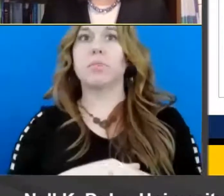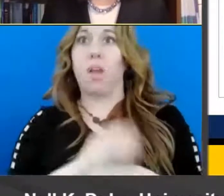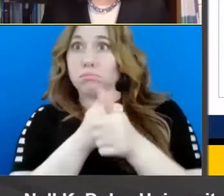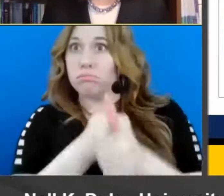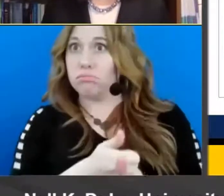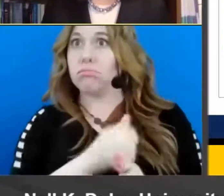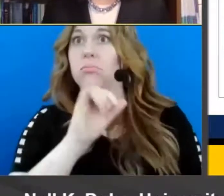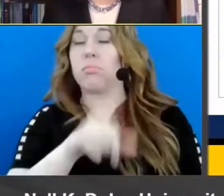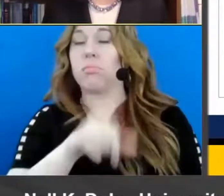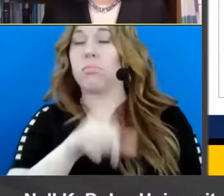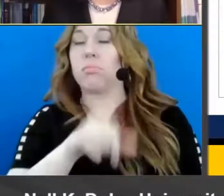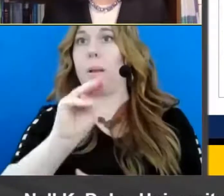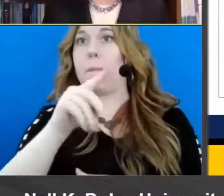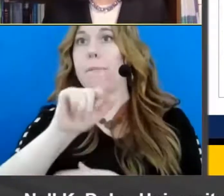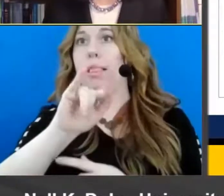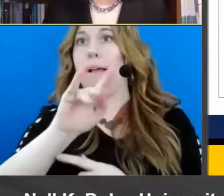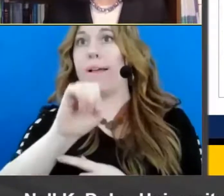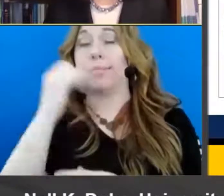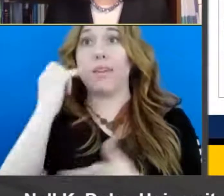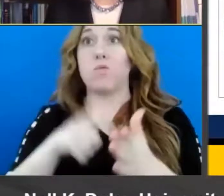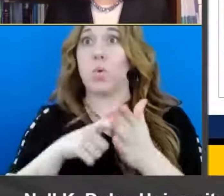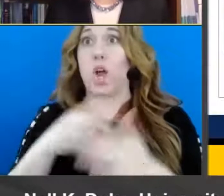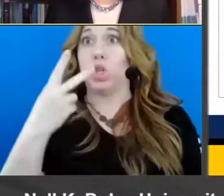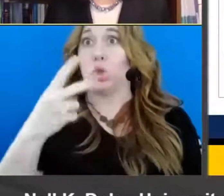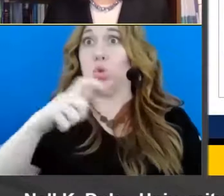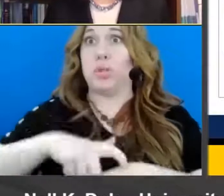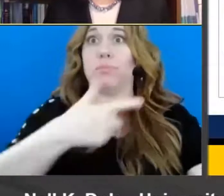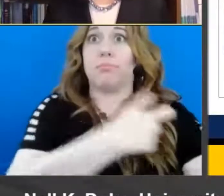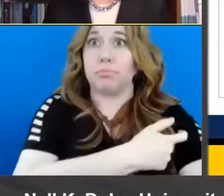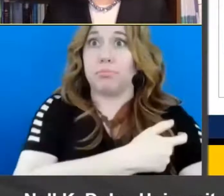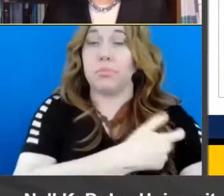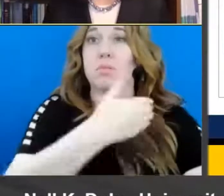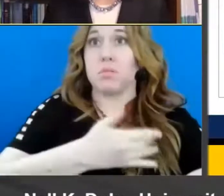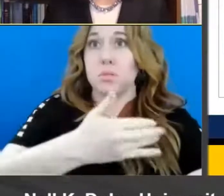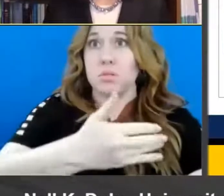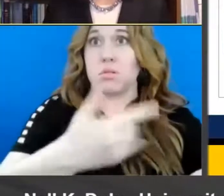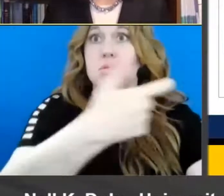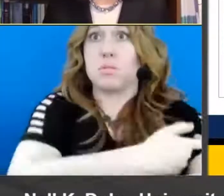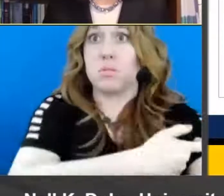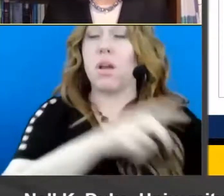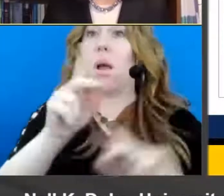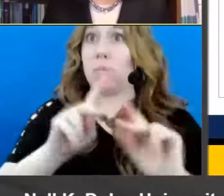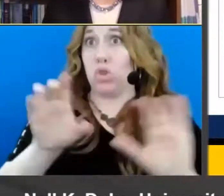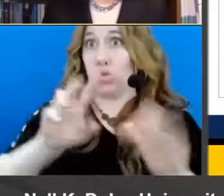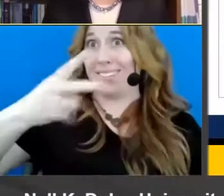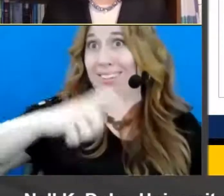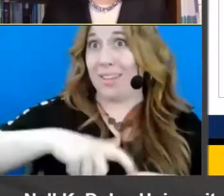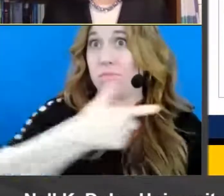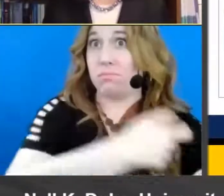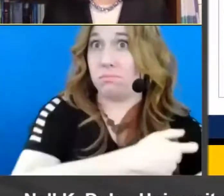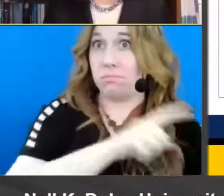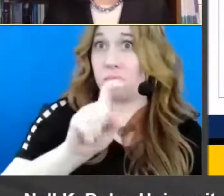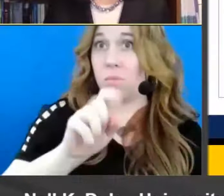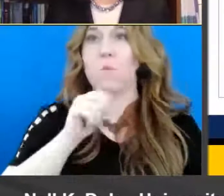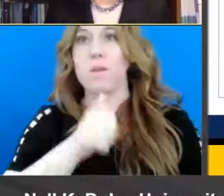So, for example, if people if it's a two dose vaccine cycle are people getting the second dose or not people who are resistant to